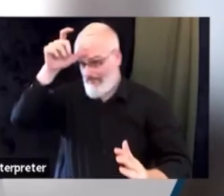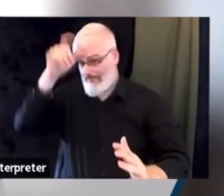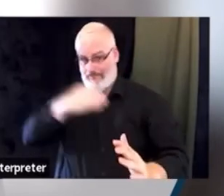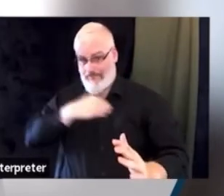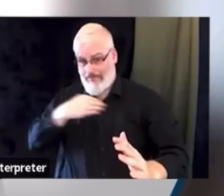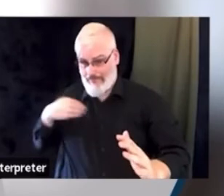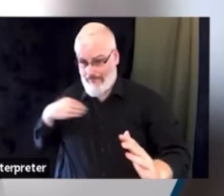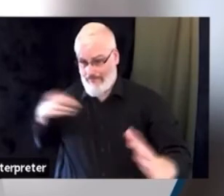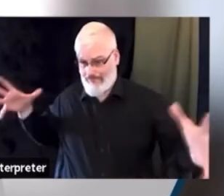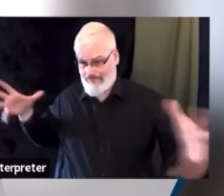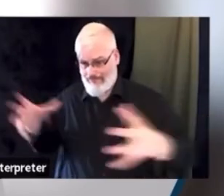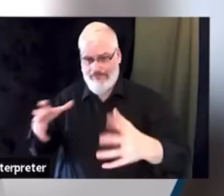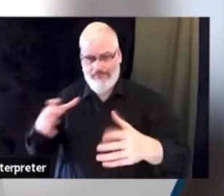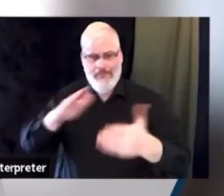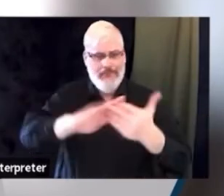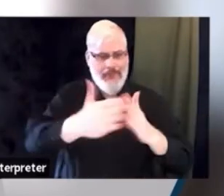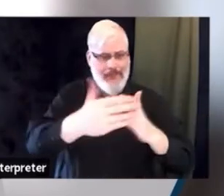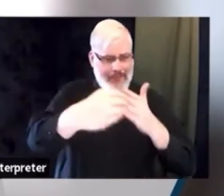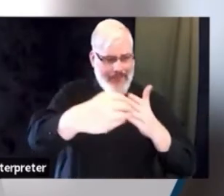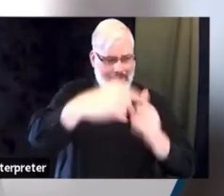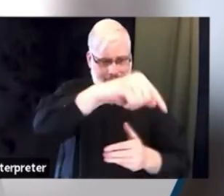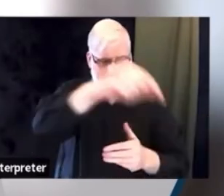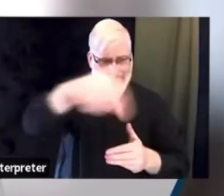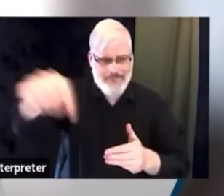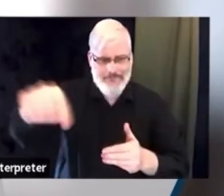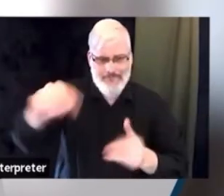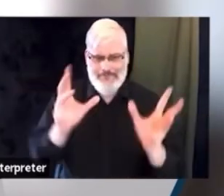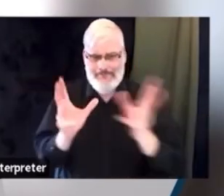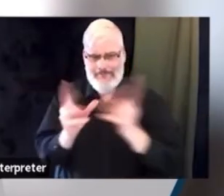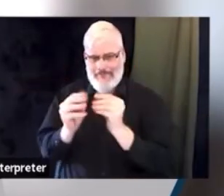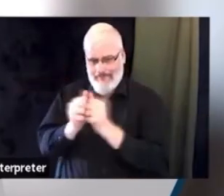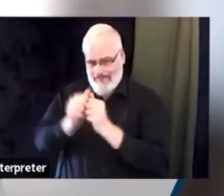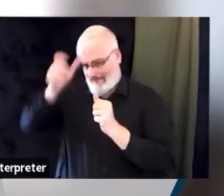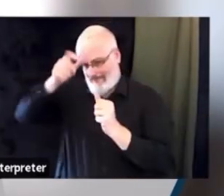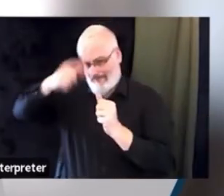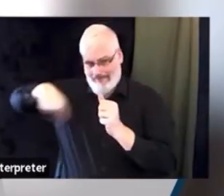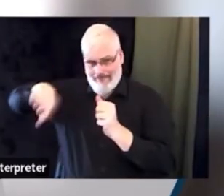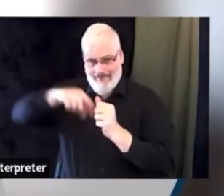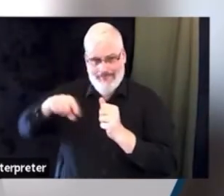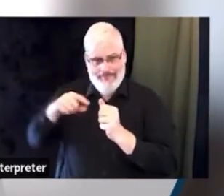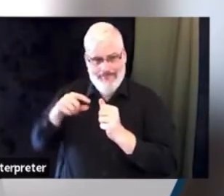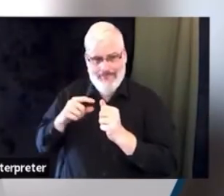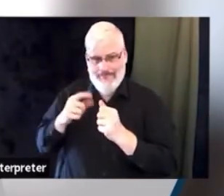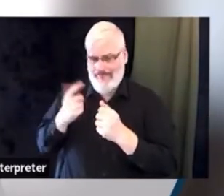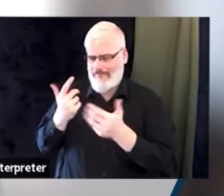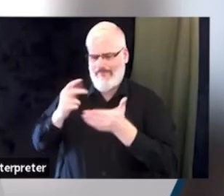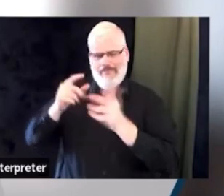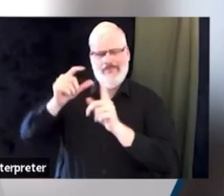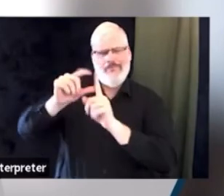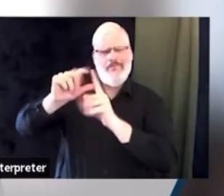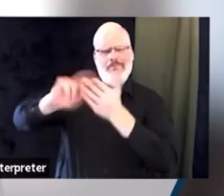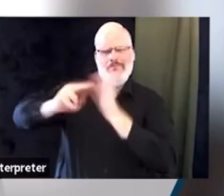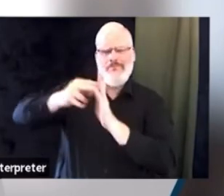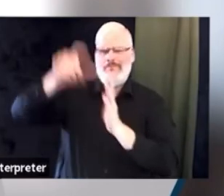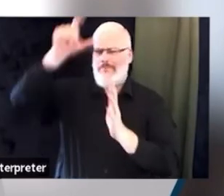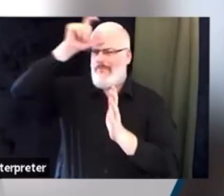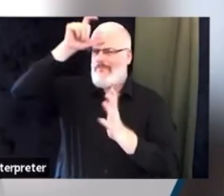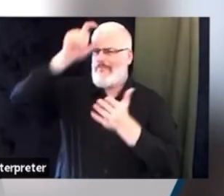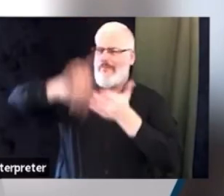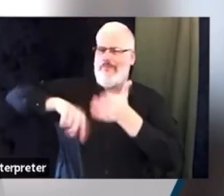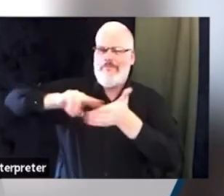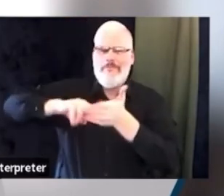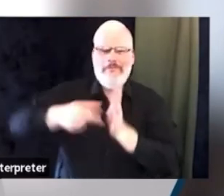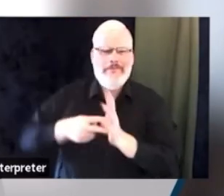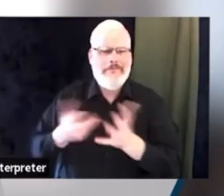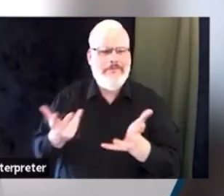look at what it means to be a Madison firefighter, what it means to be an apparatus engineer, a lieutenant, a paramedic, a division chief,